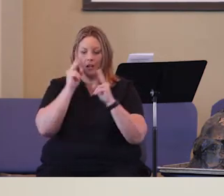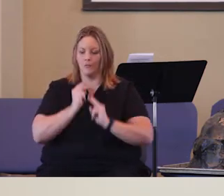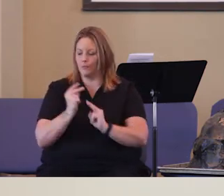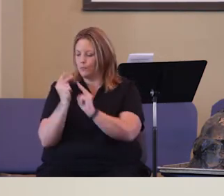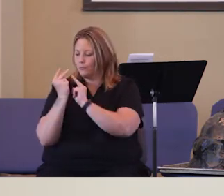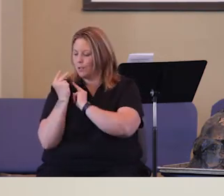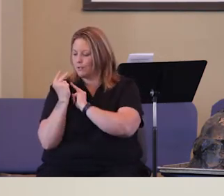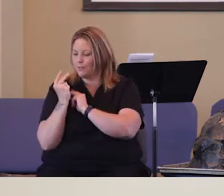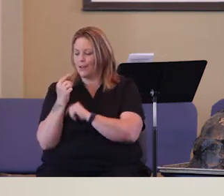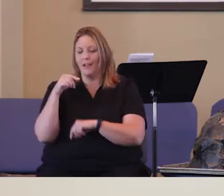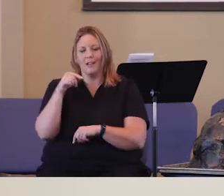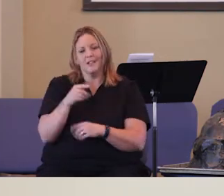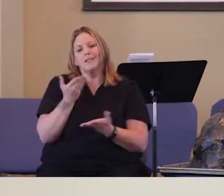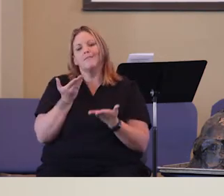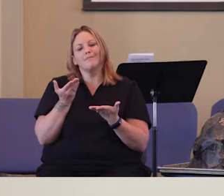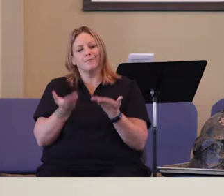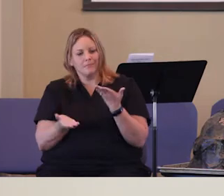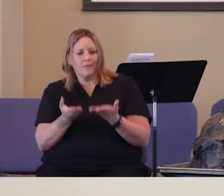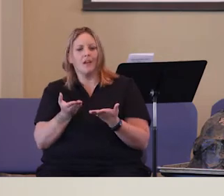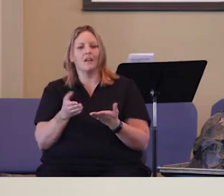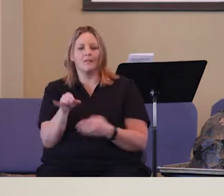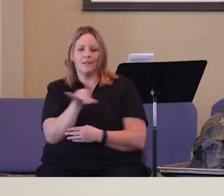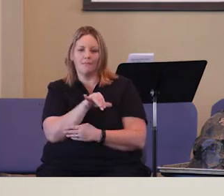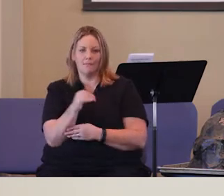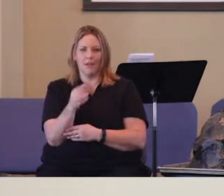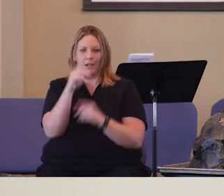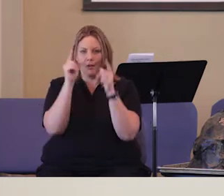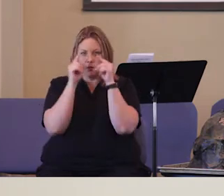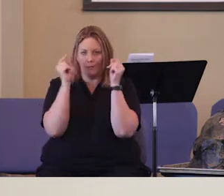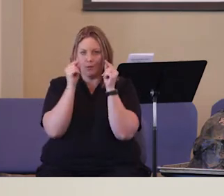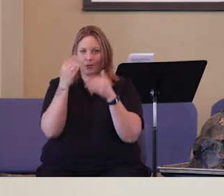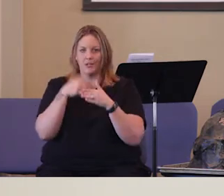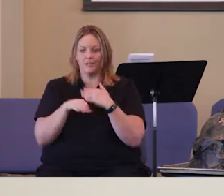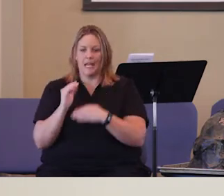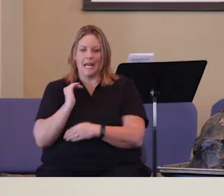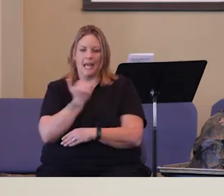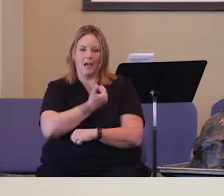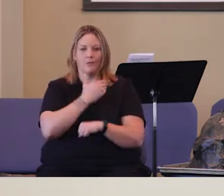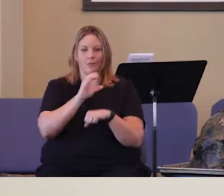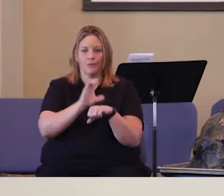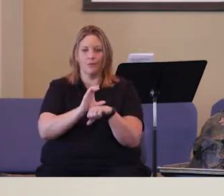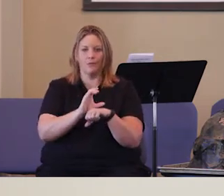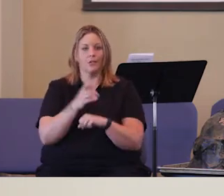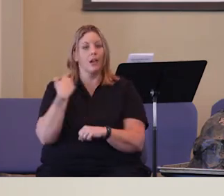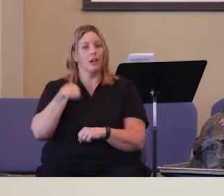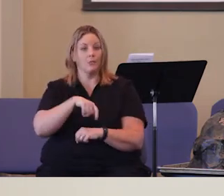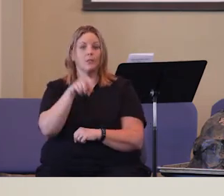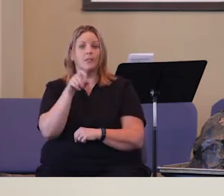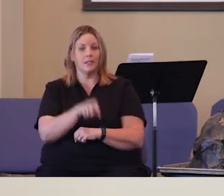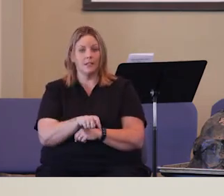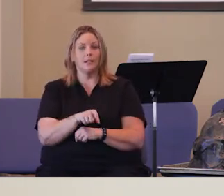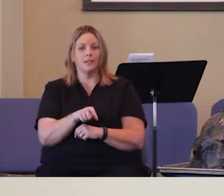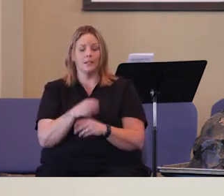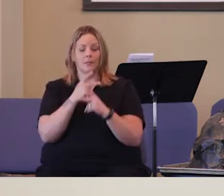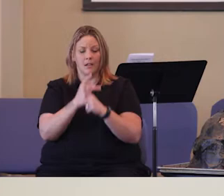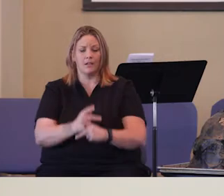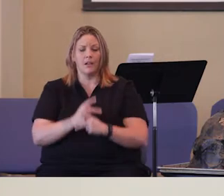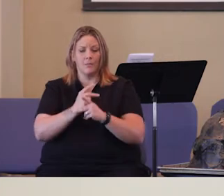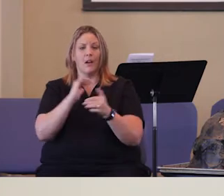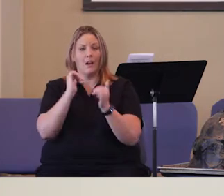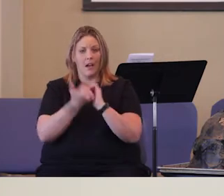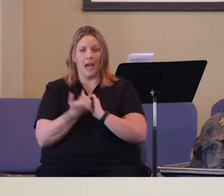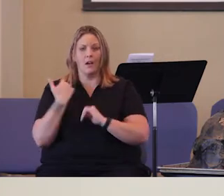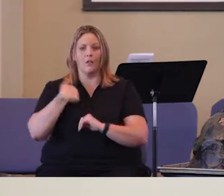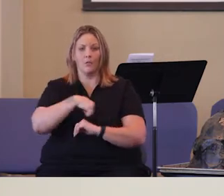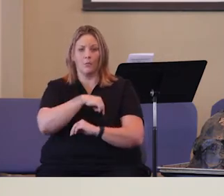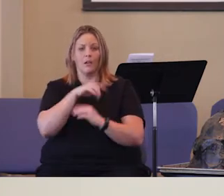He's, in retrospect, a Moses of our congregation. And we need to be careful on